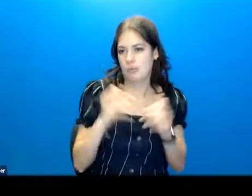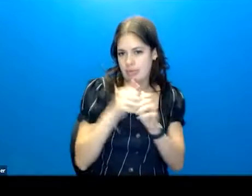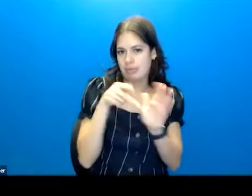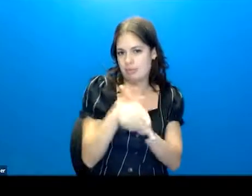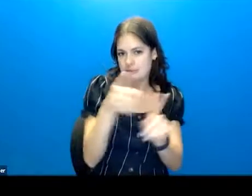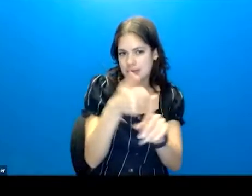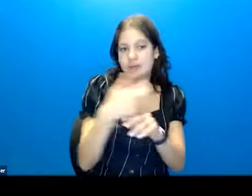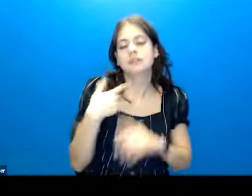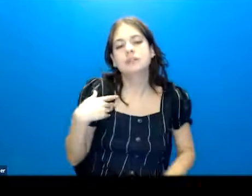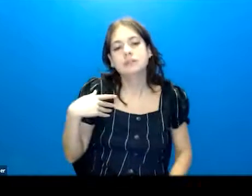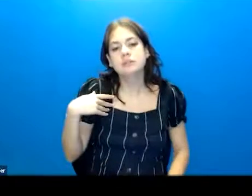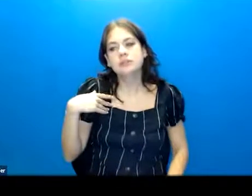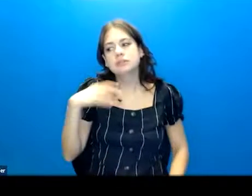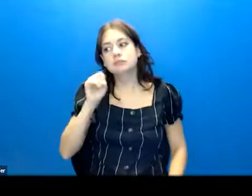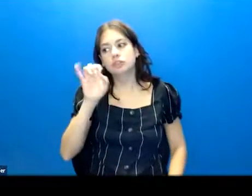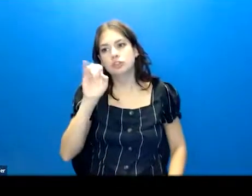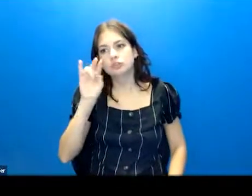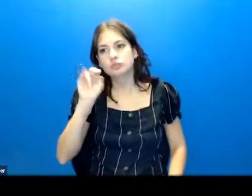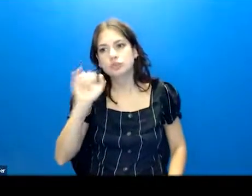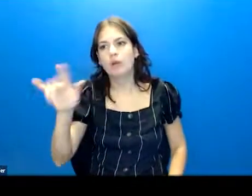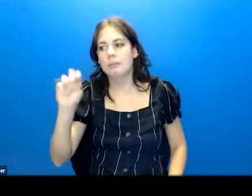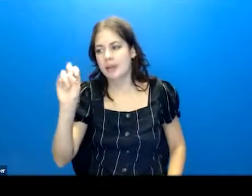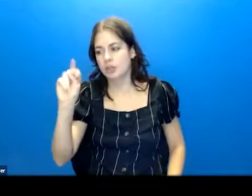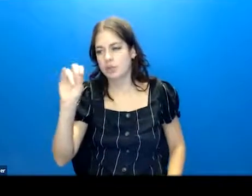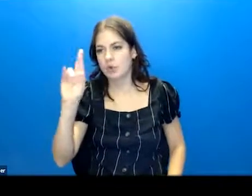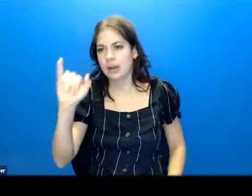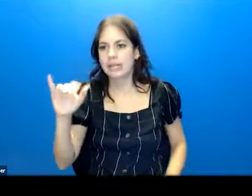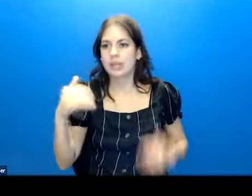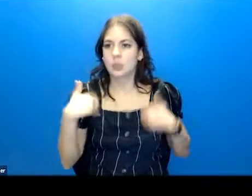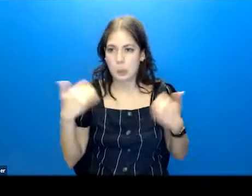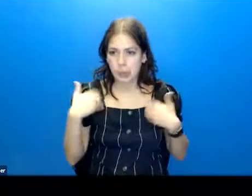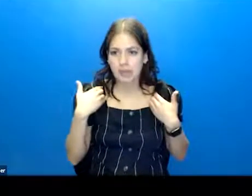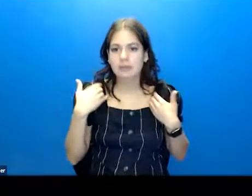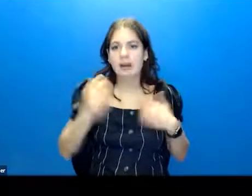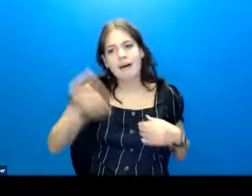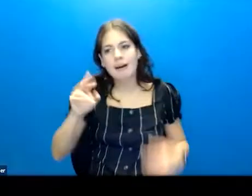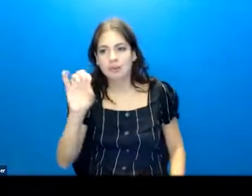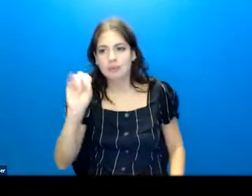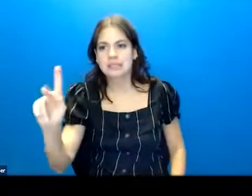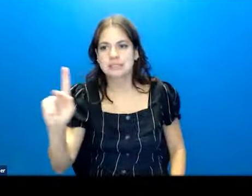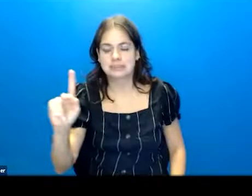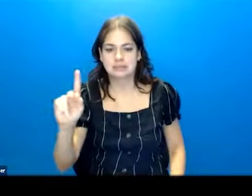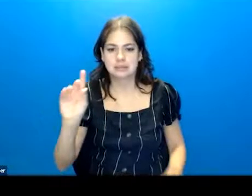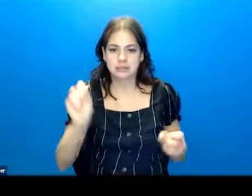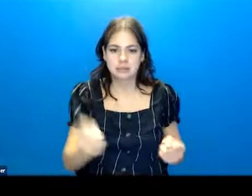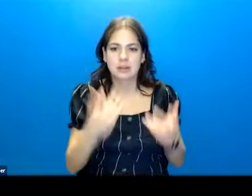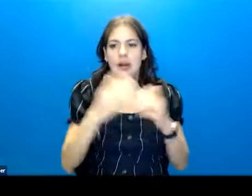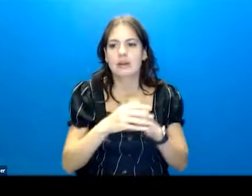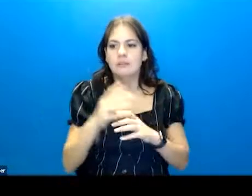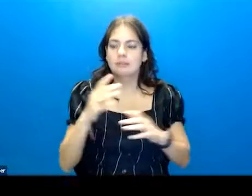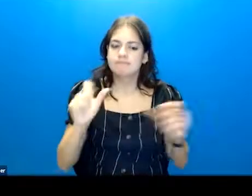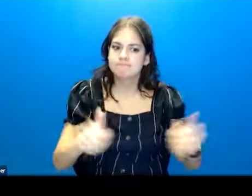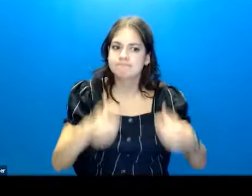Sexual minority youth have a higher risk than non-minority youth. They're facing lots of challenges.